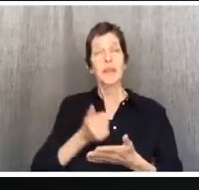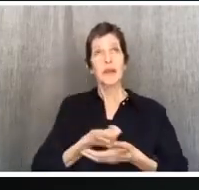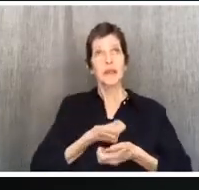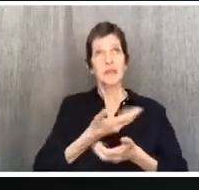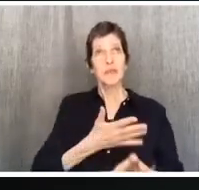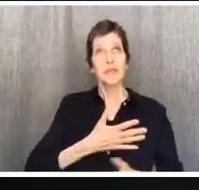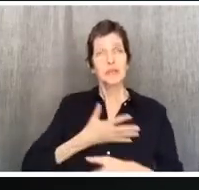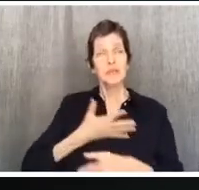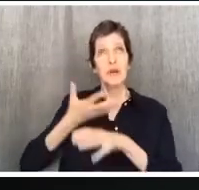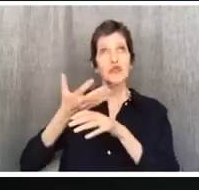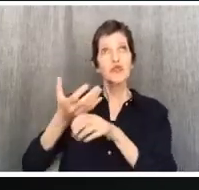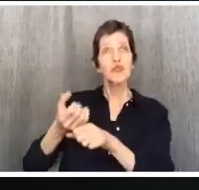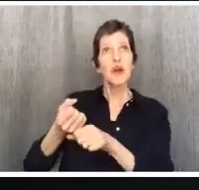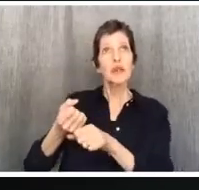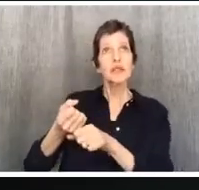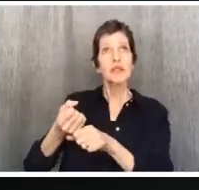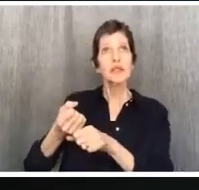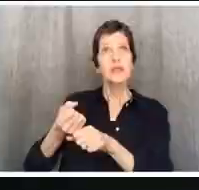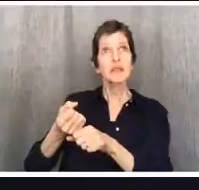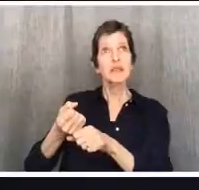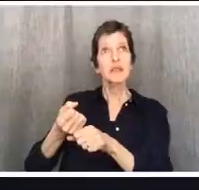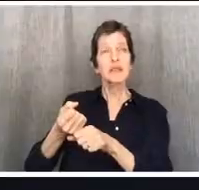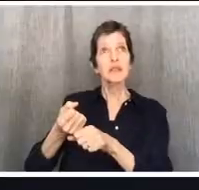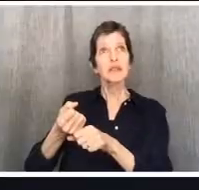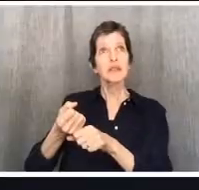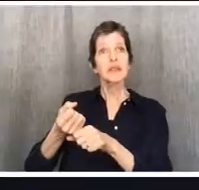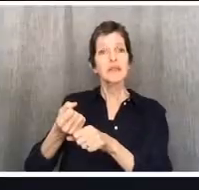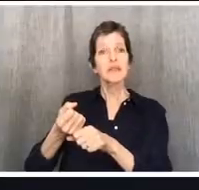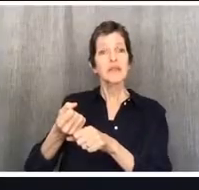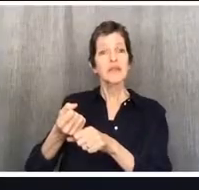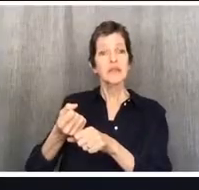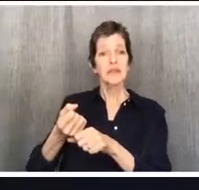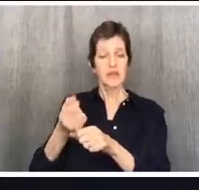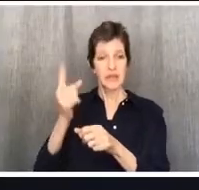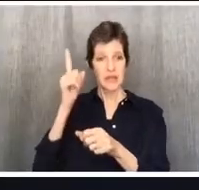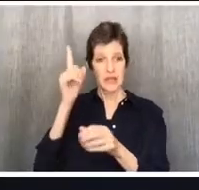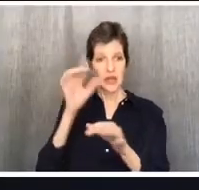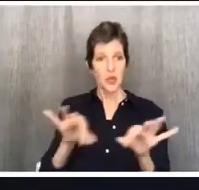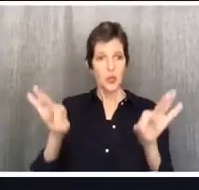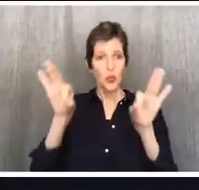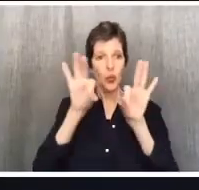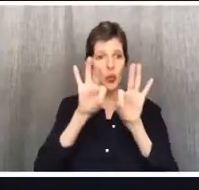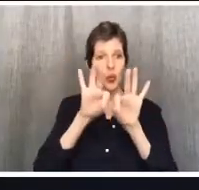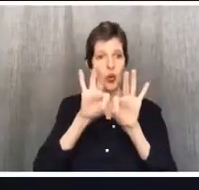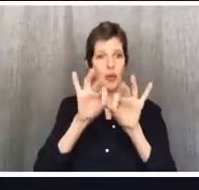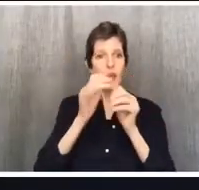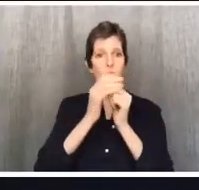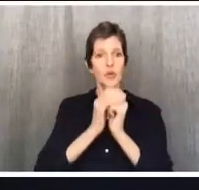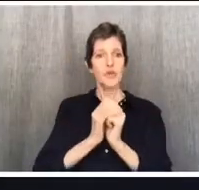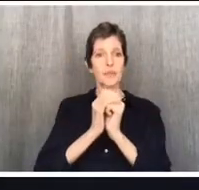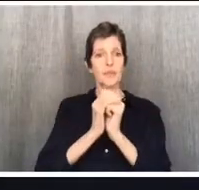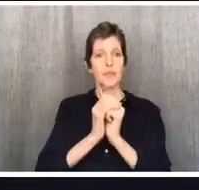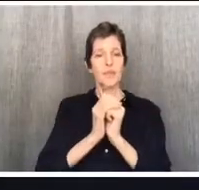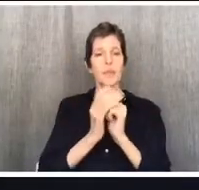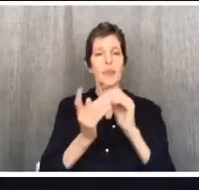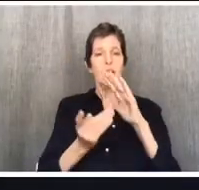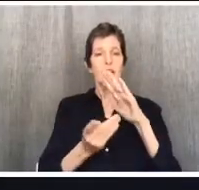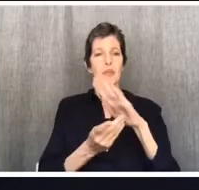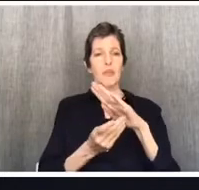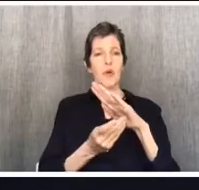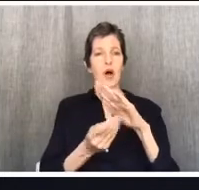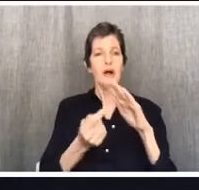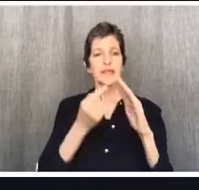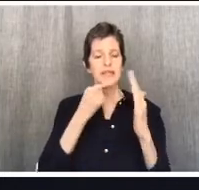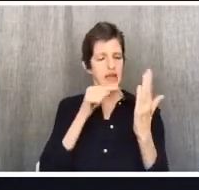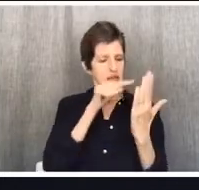Does it say that he is worth worshiping? And then Paul, he's saying this, like, we can see this, goes, whether you eat or drink or whatever you do, do